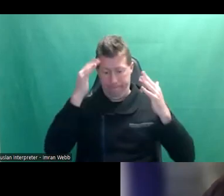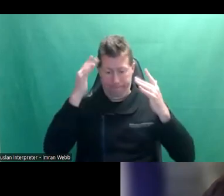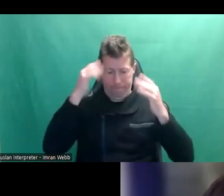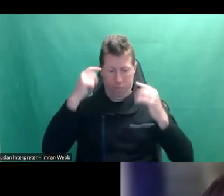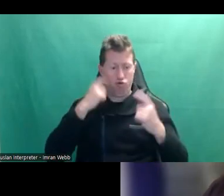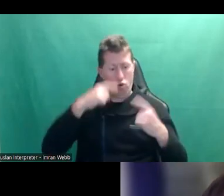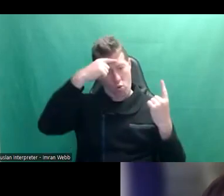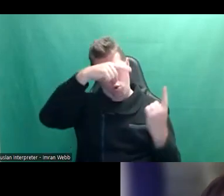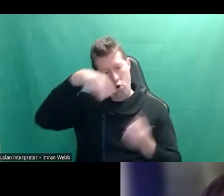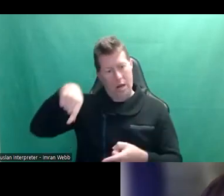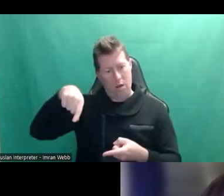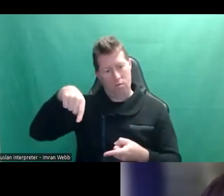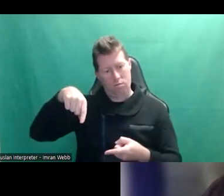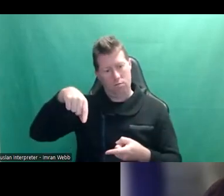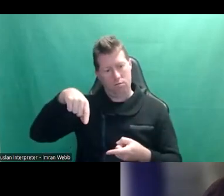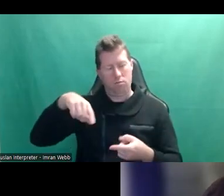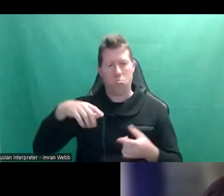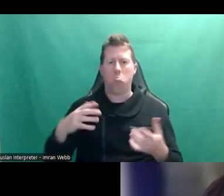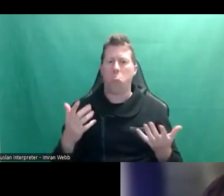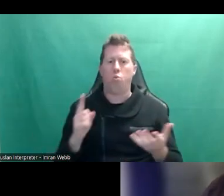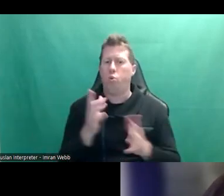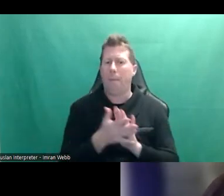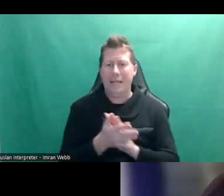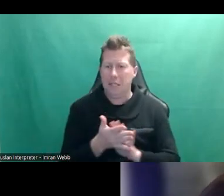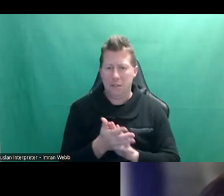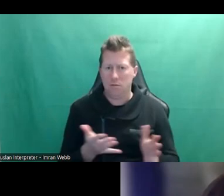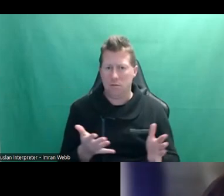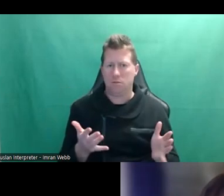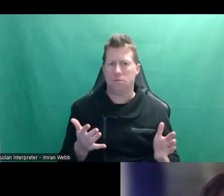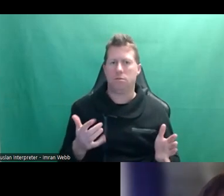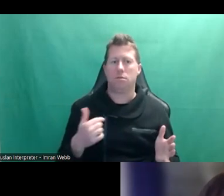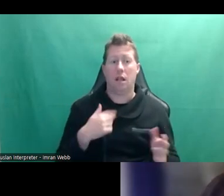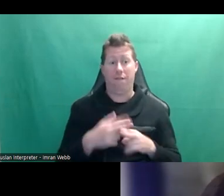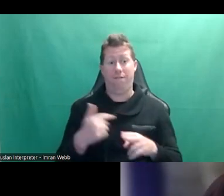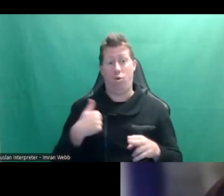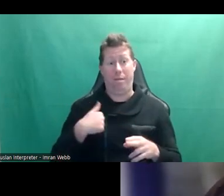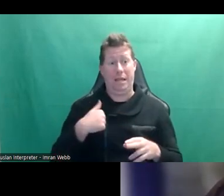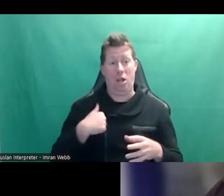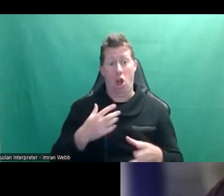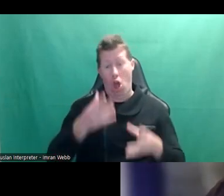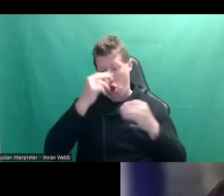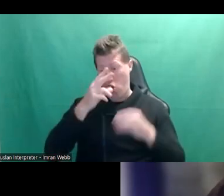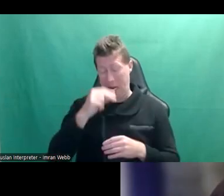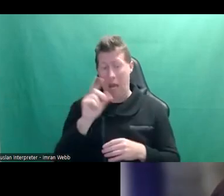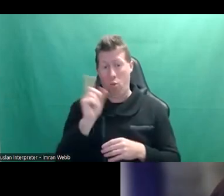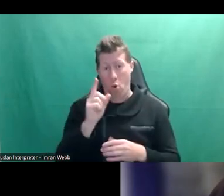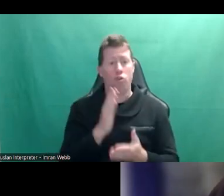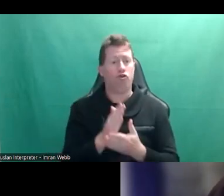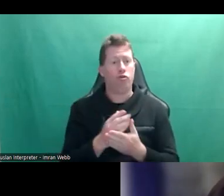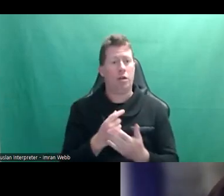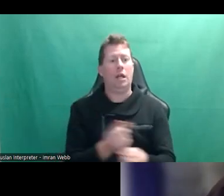what's the bottom line here? And for me, and I learned this at a very young age, the bottom line is that we have to